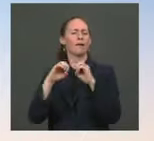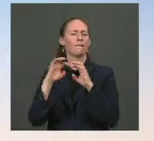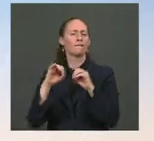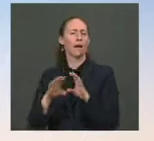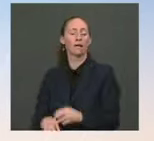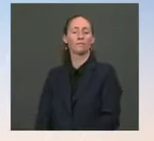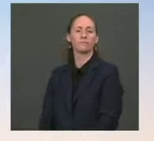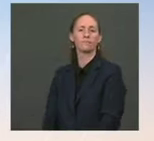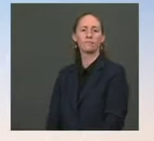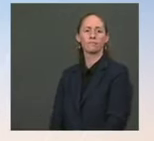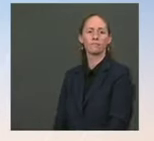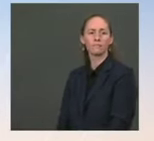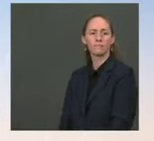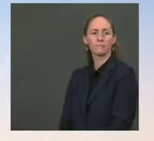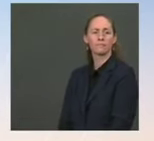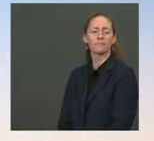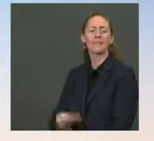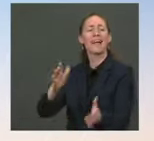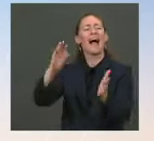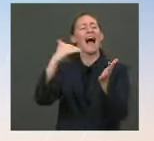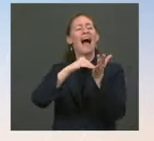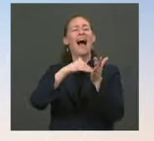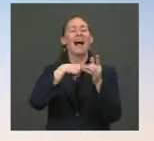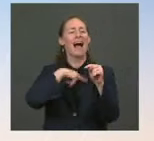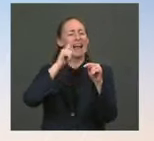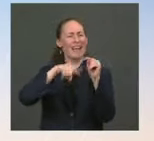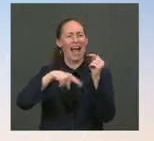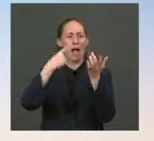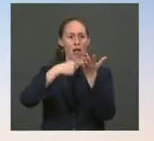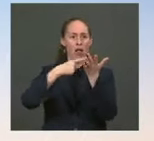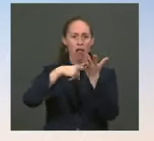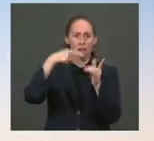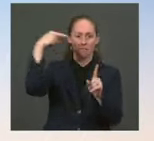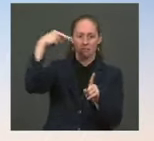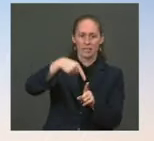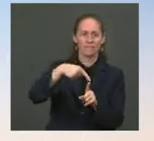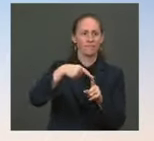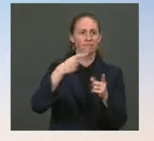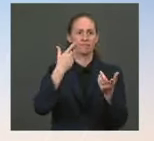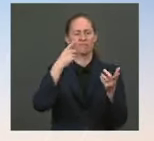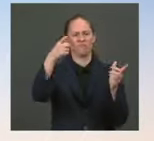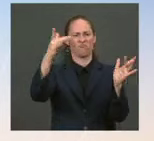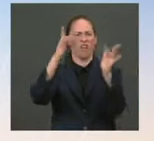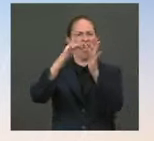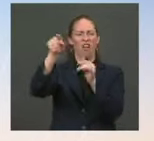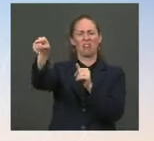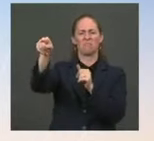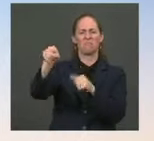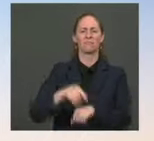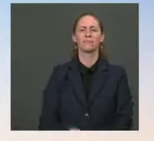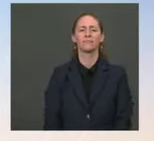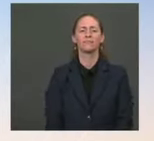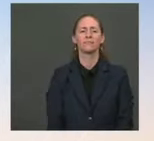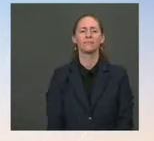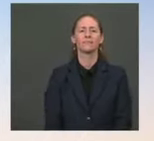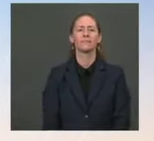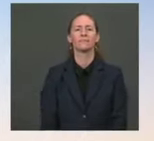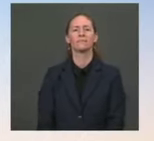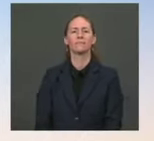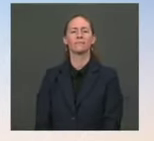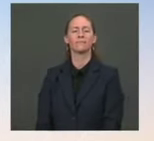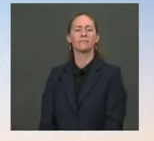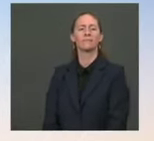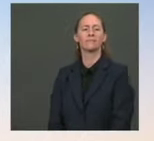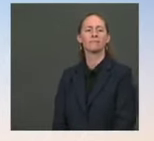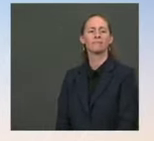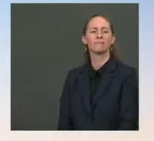it would result in... can't speak to this particular report. I'd point you to the intelligence community. Go ahead. The that passed